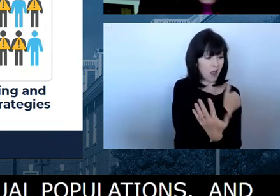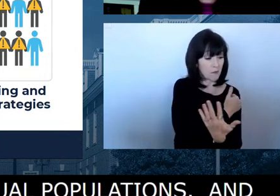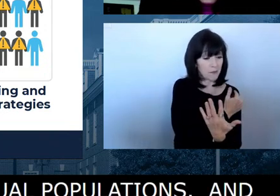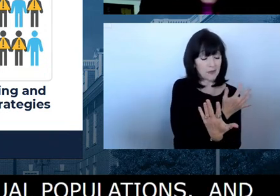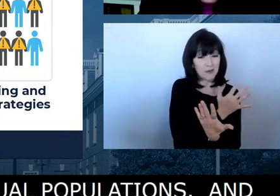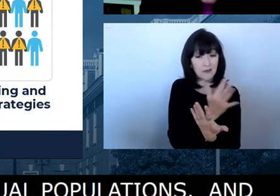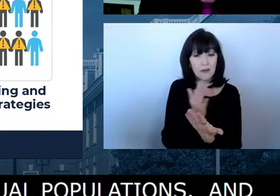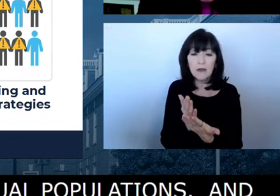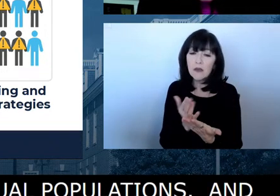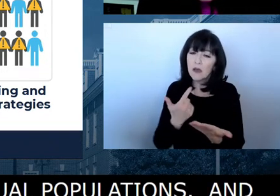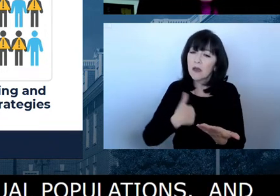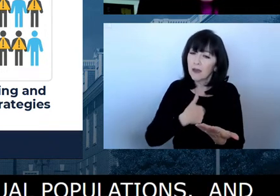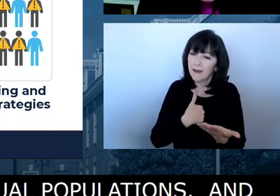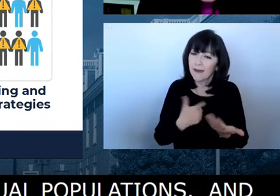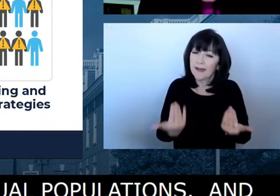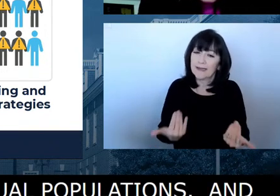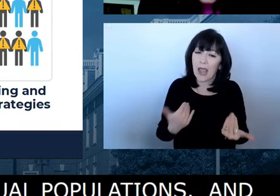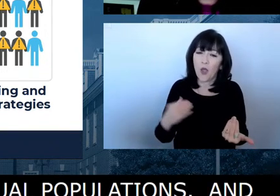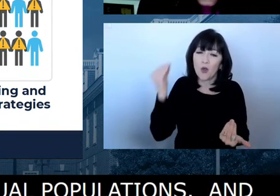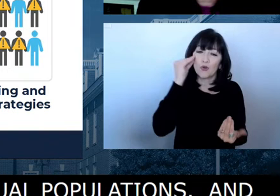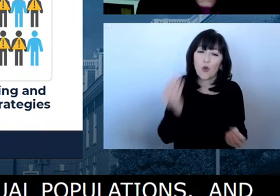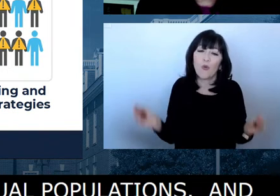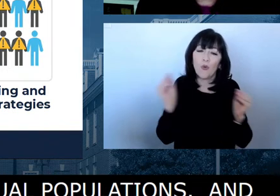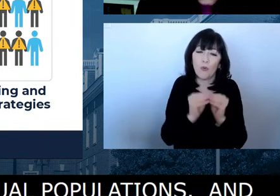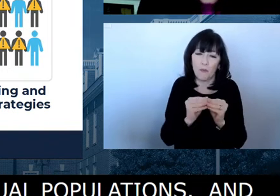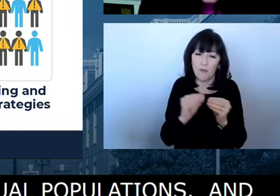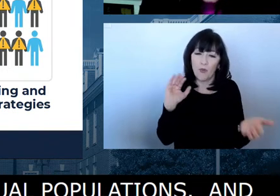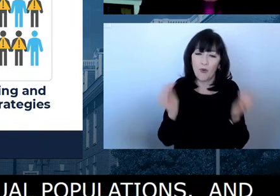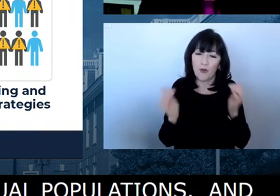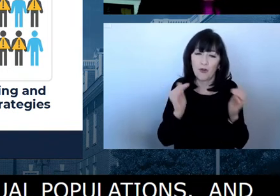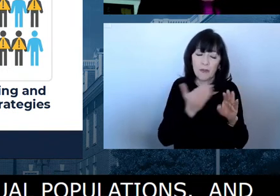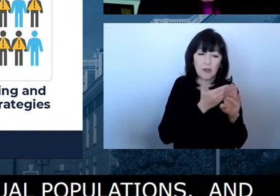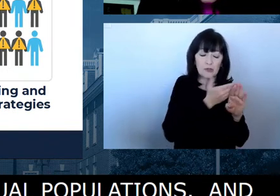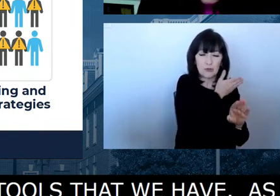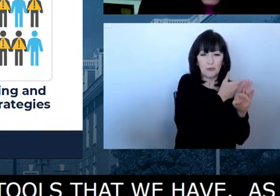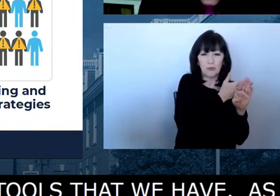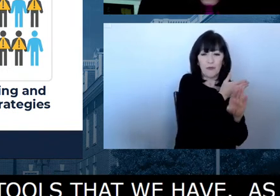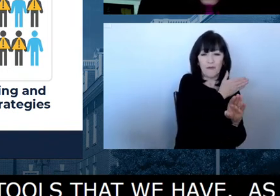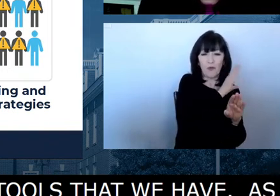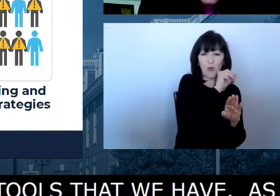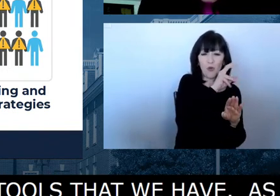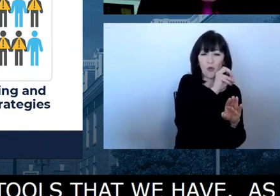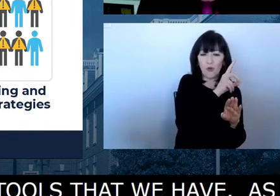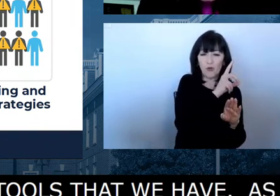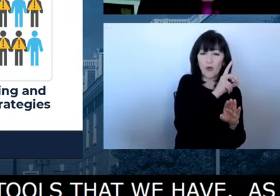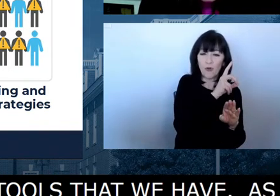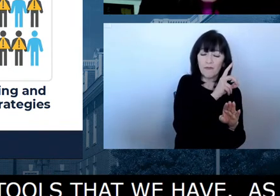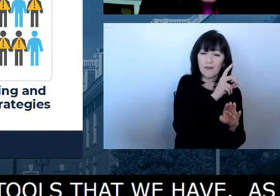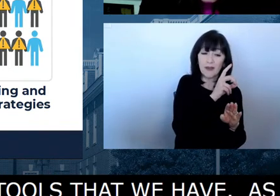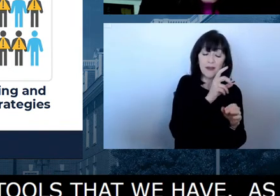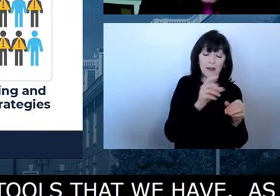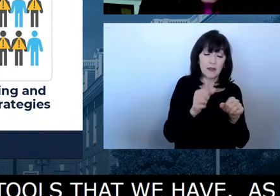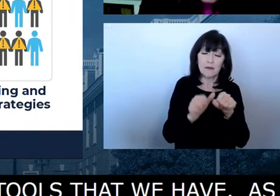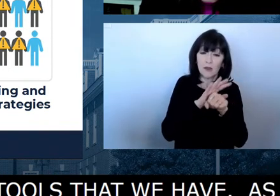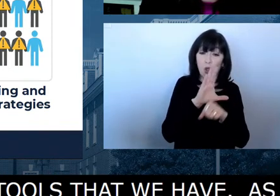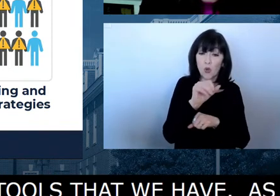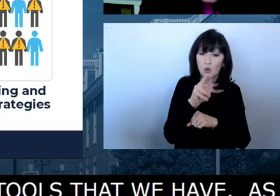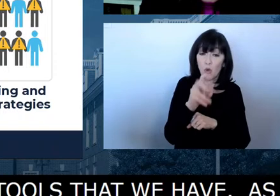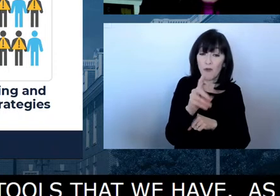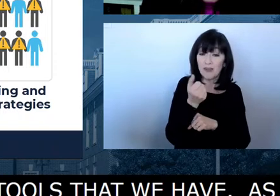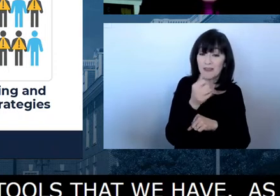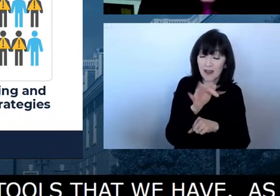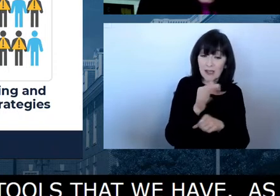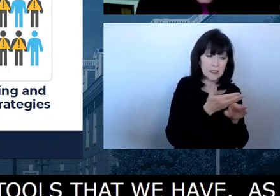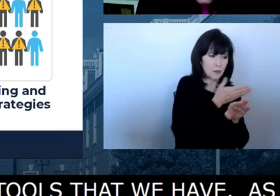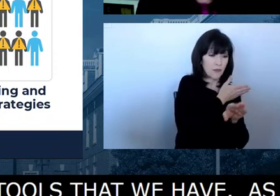available to us, um, whether they're the monoclonal antibodies, the antivirals, um, better data about,